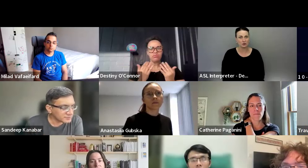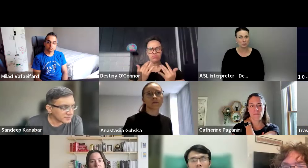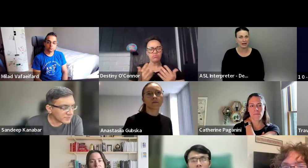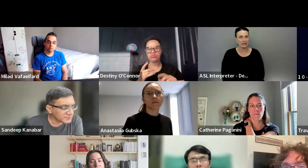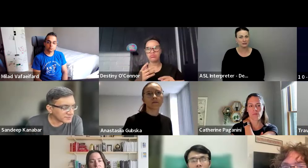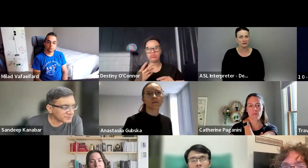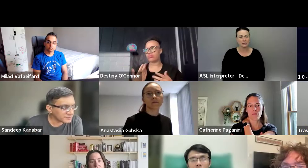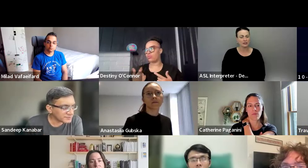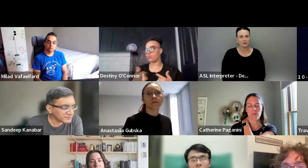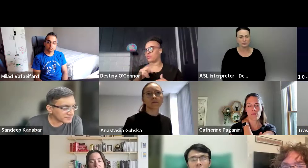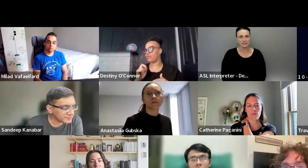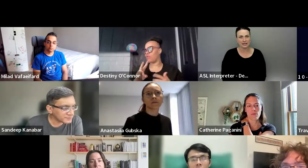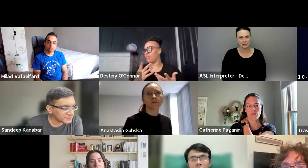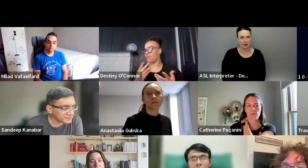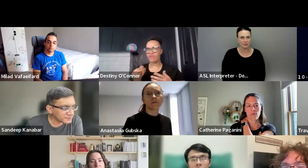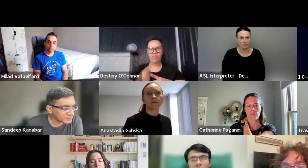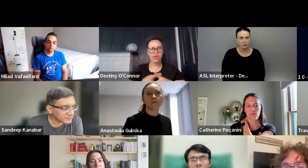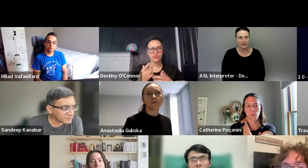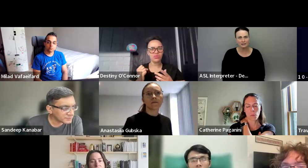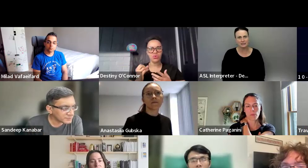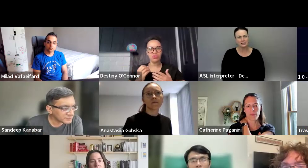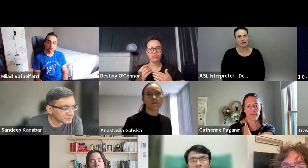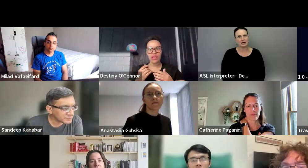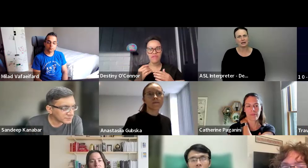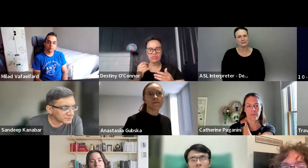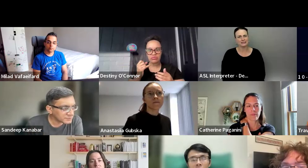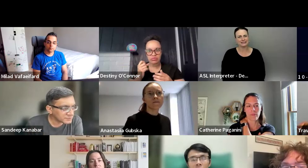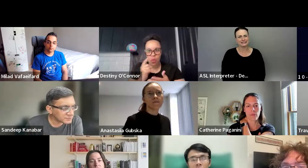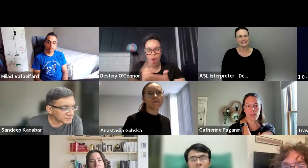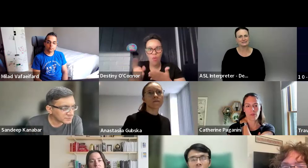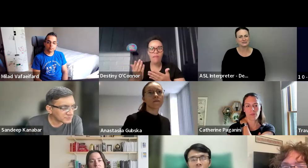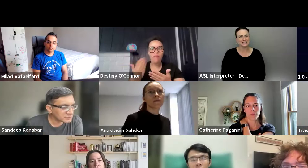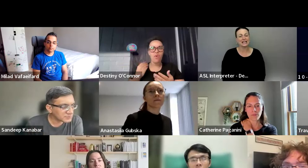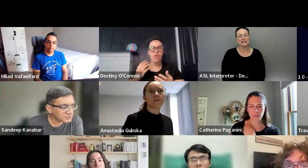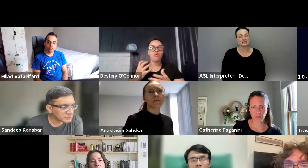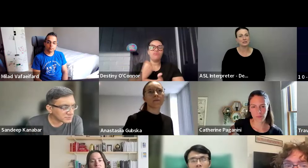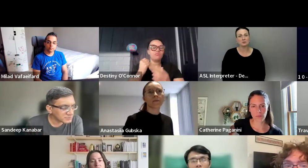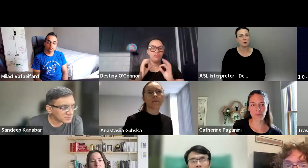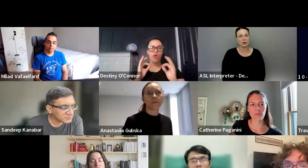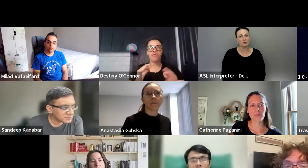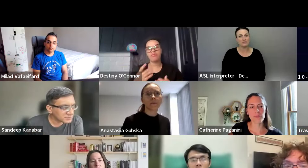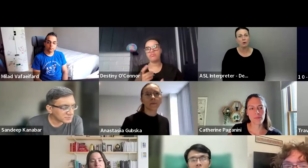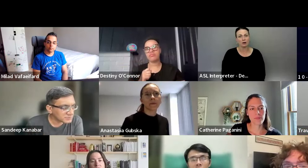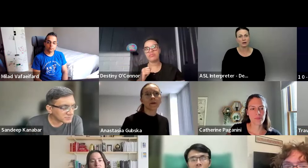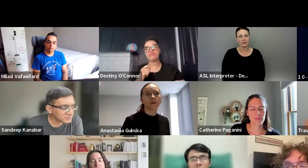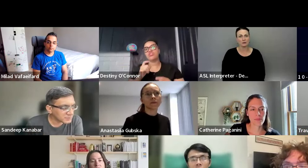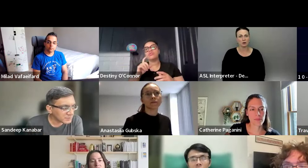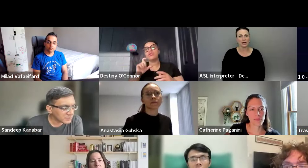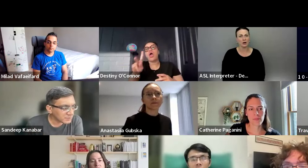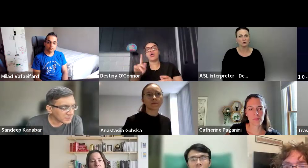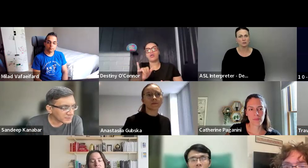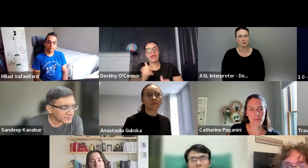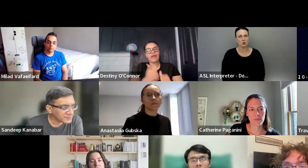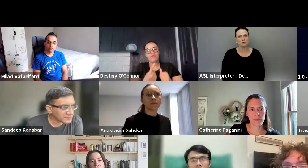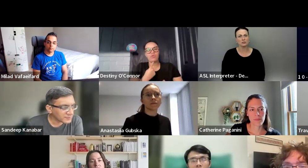minute you're waiting and the visa hasn't come through yet. Um, sometimes one week before it can